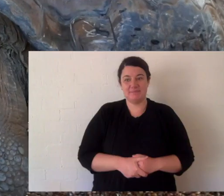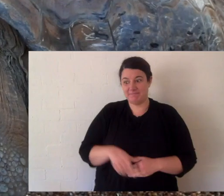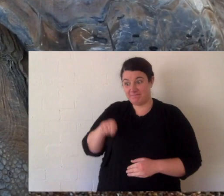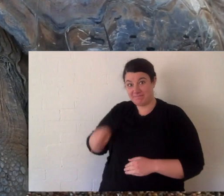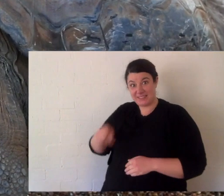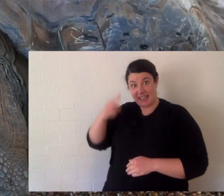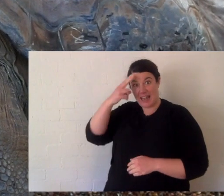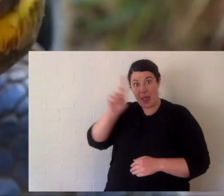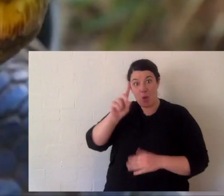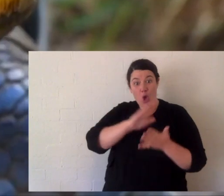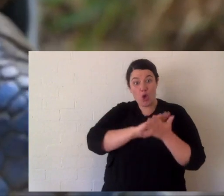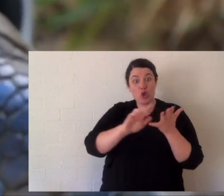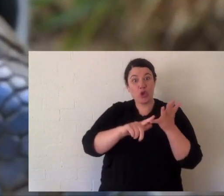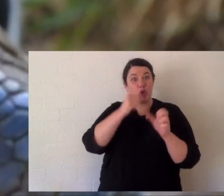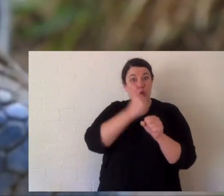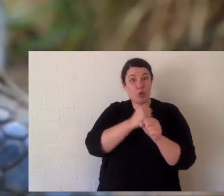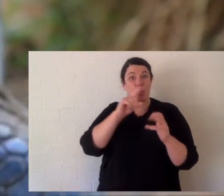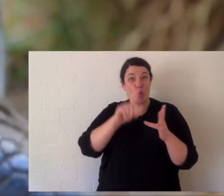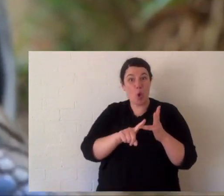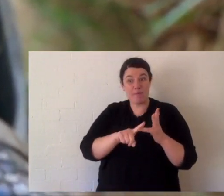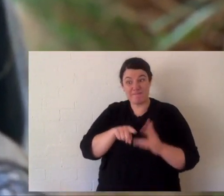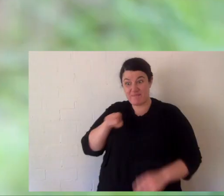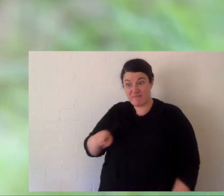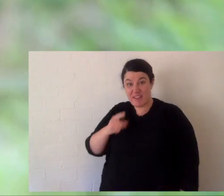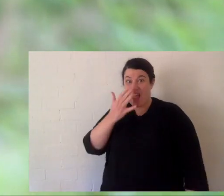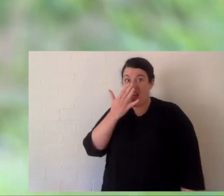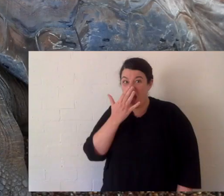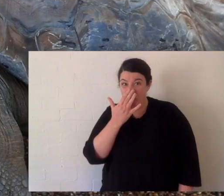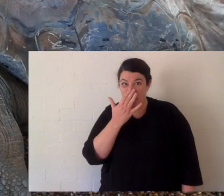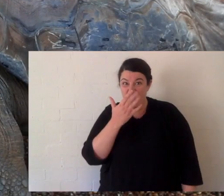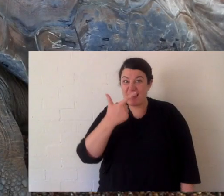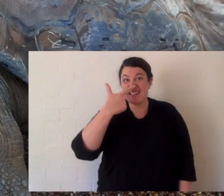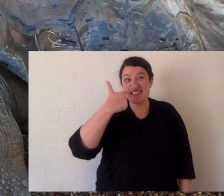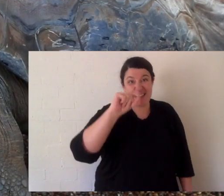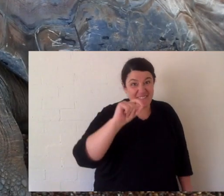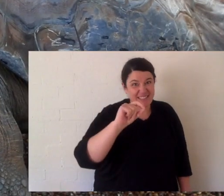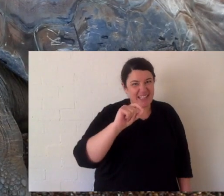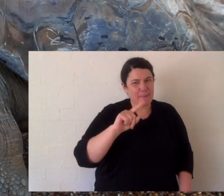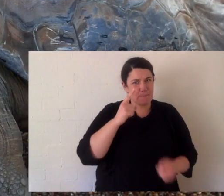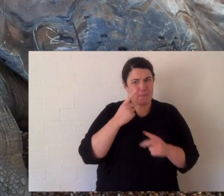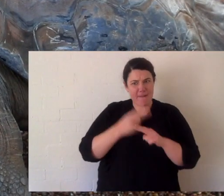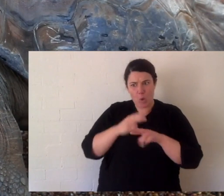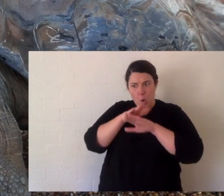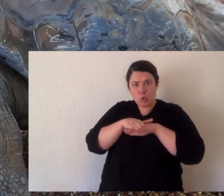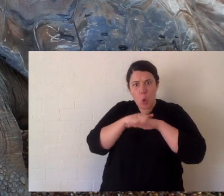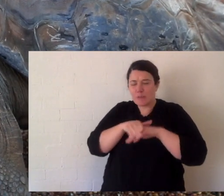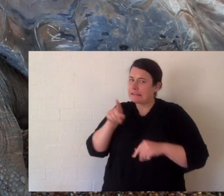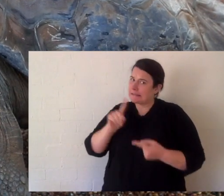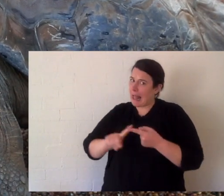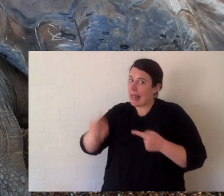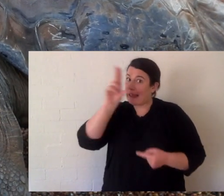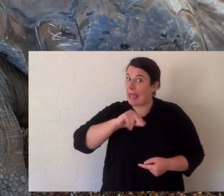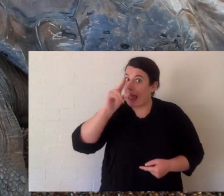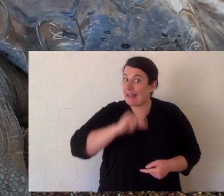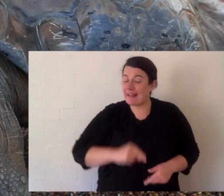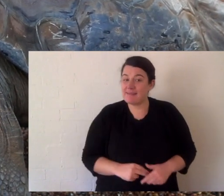Meet Hugo, a 70-year-old, but still a teenager, Galapagos